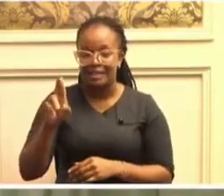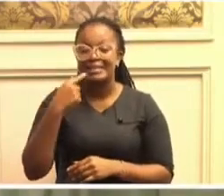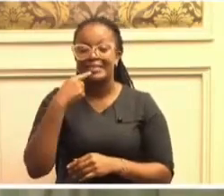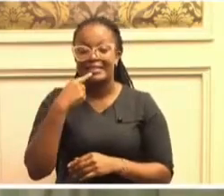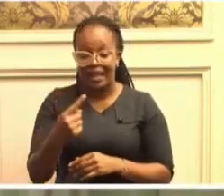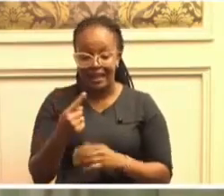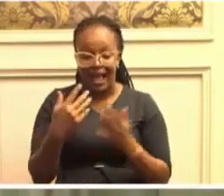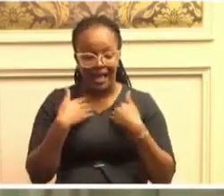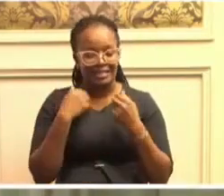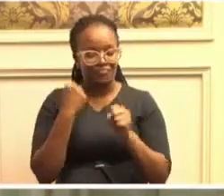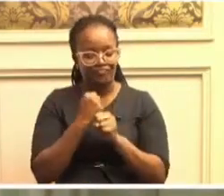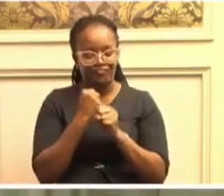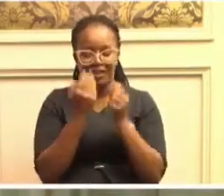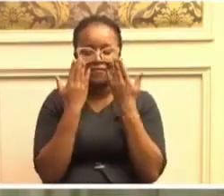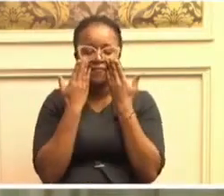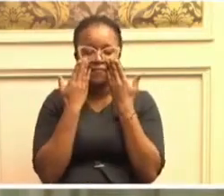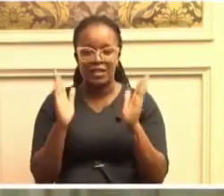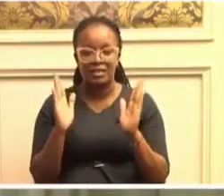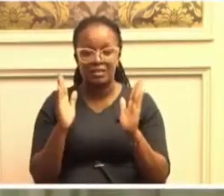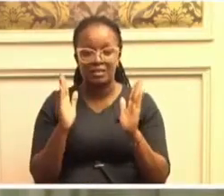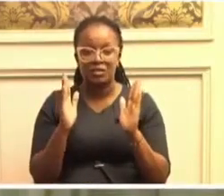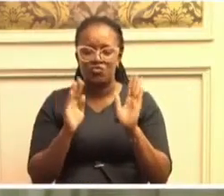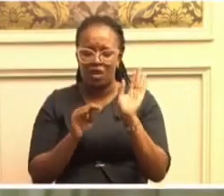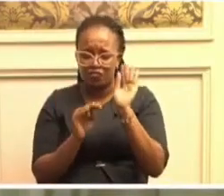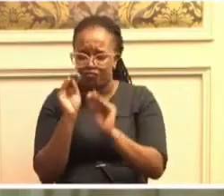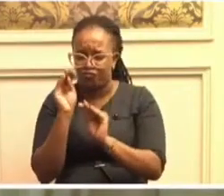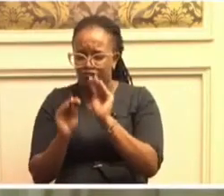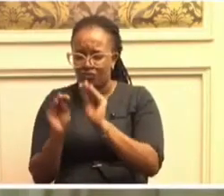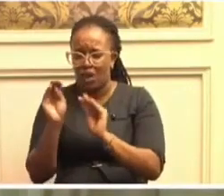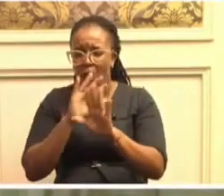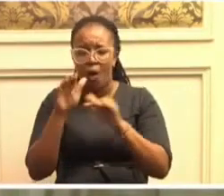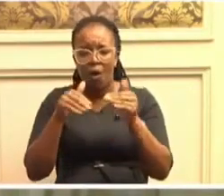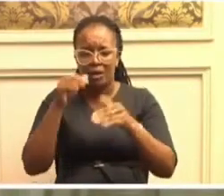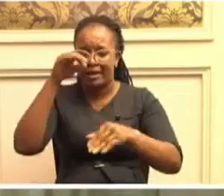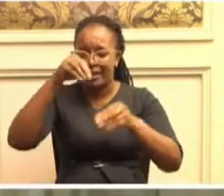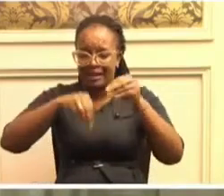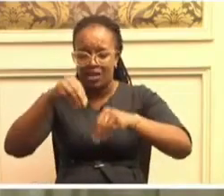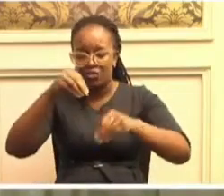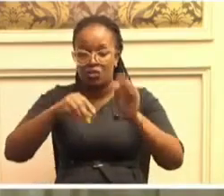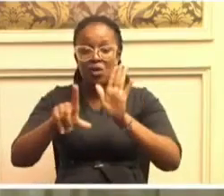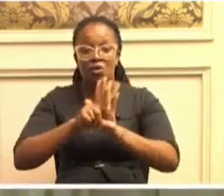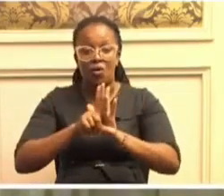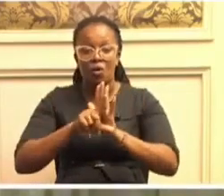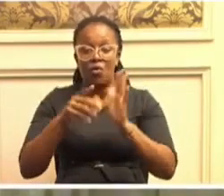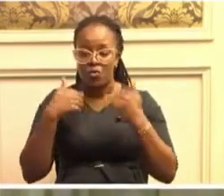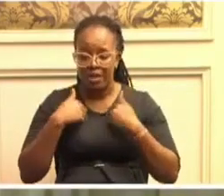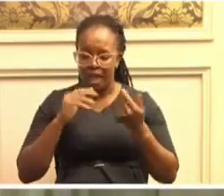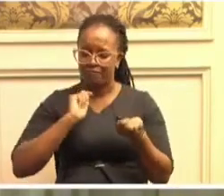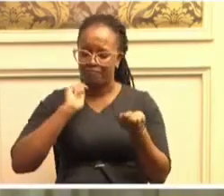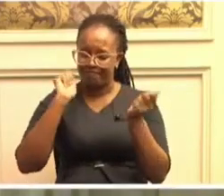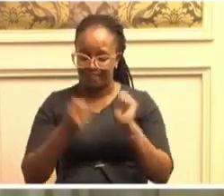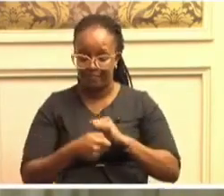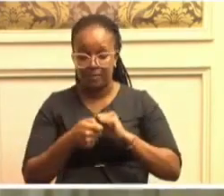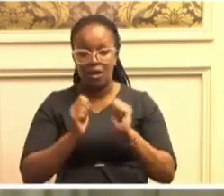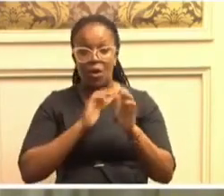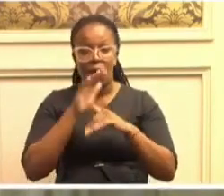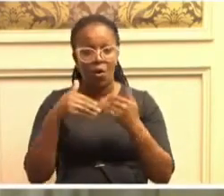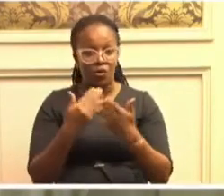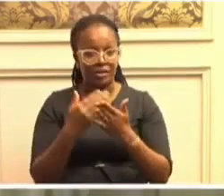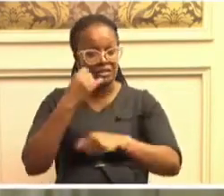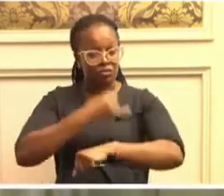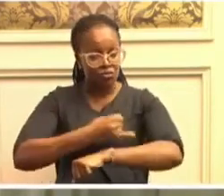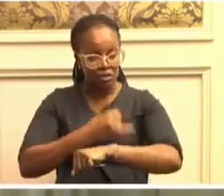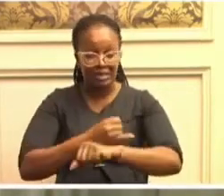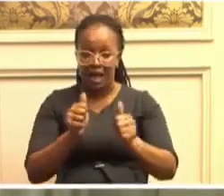have consolidated all electoral laws. We have reformed. The institutions are